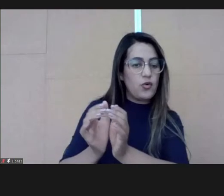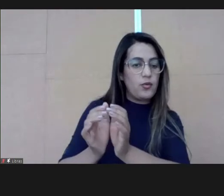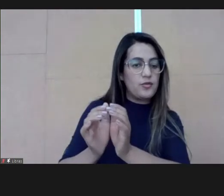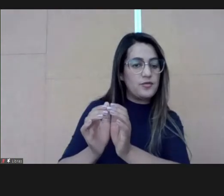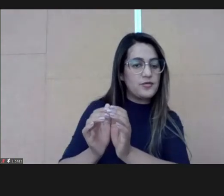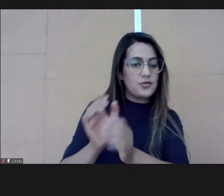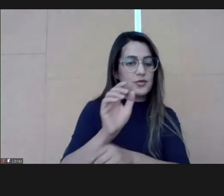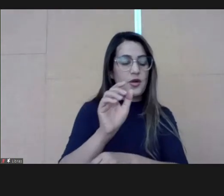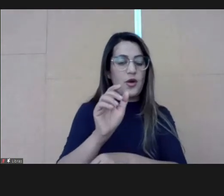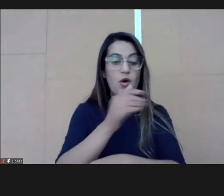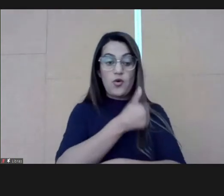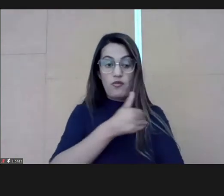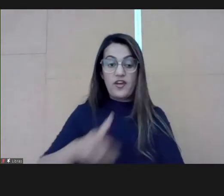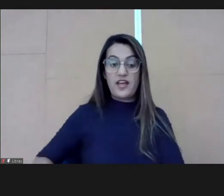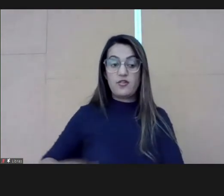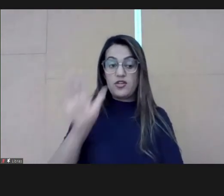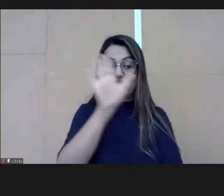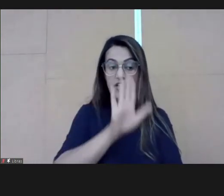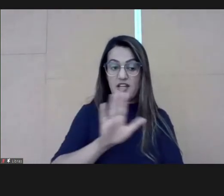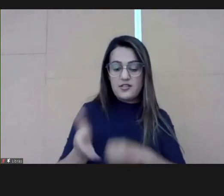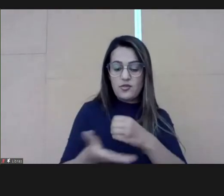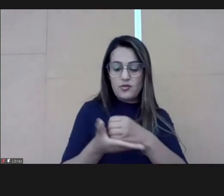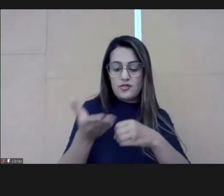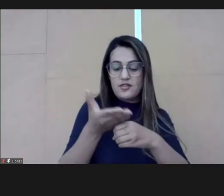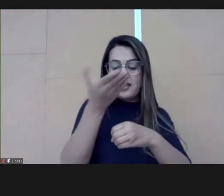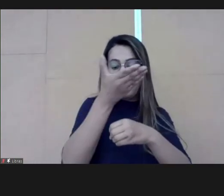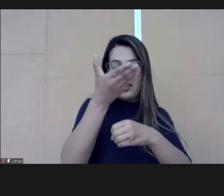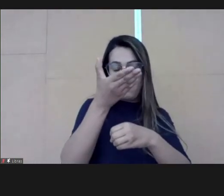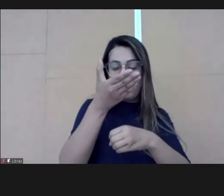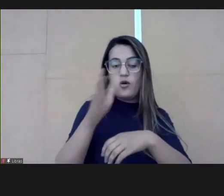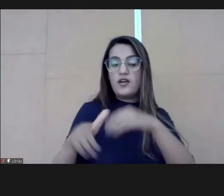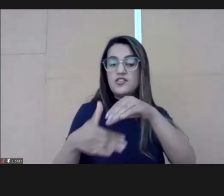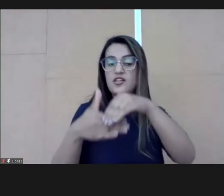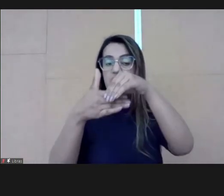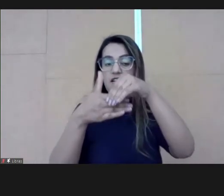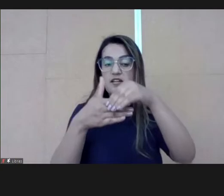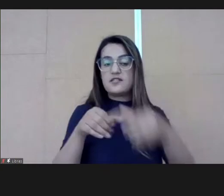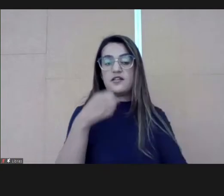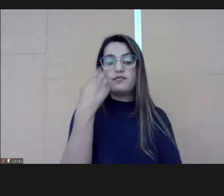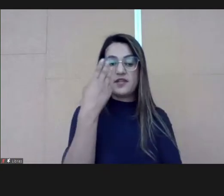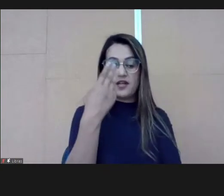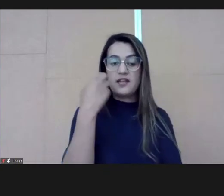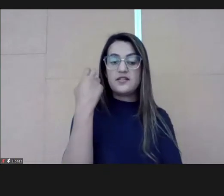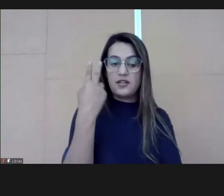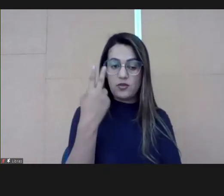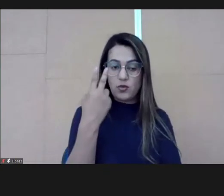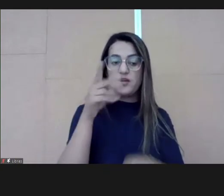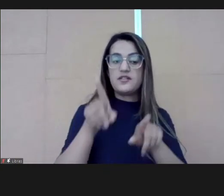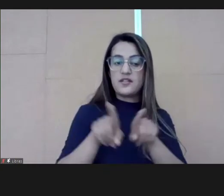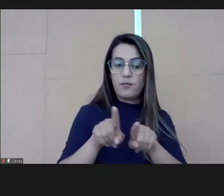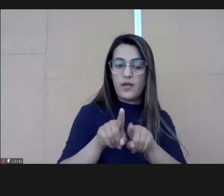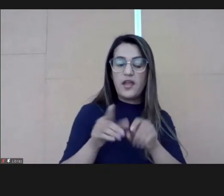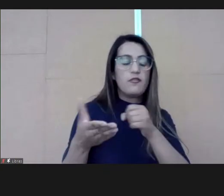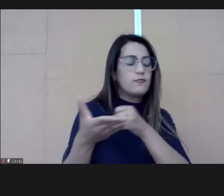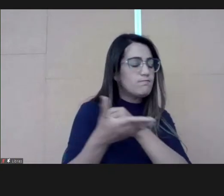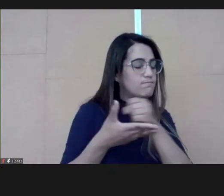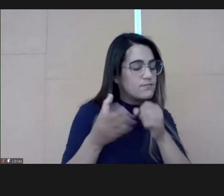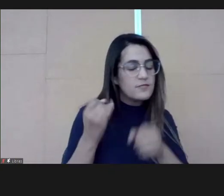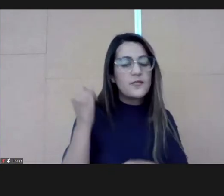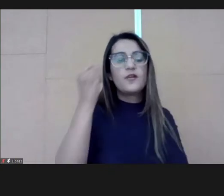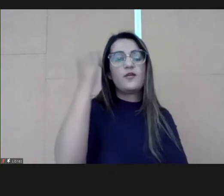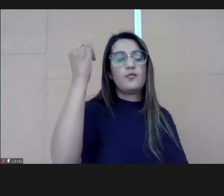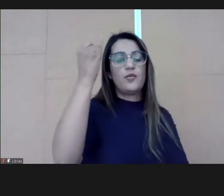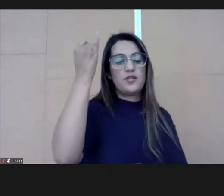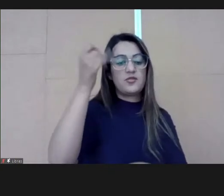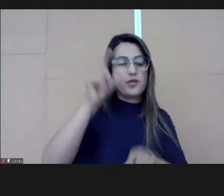Our general coordinators were there and the other leadership levels were also there. It was fundamental